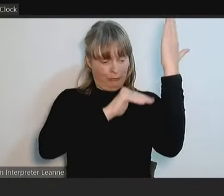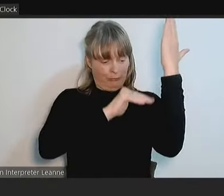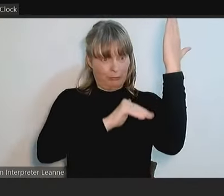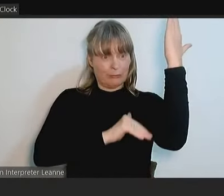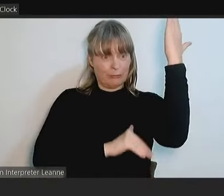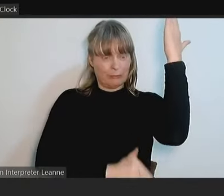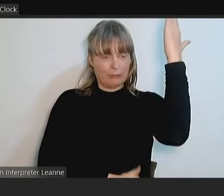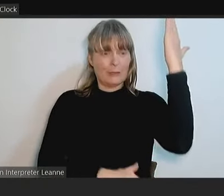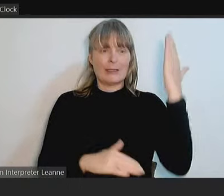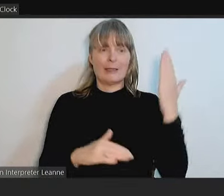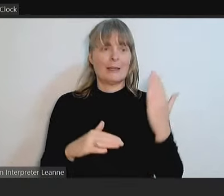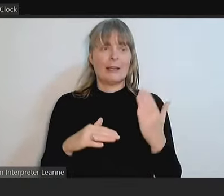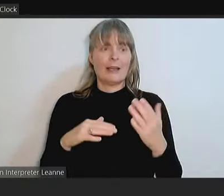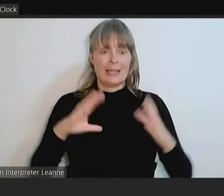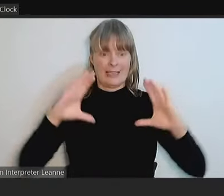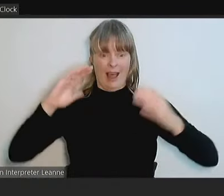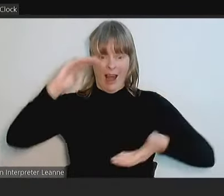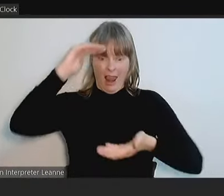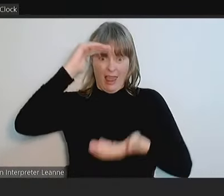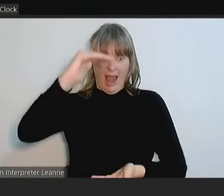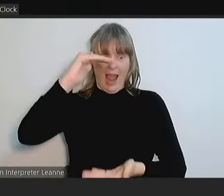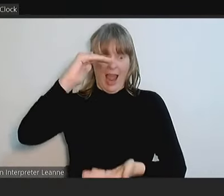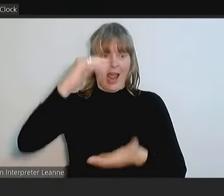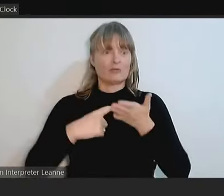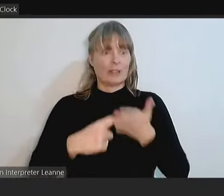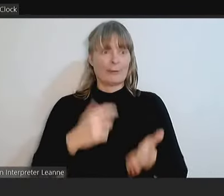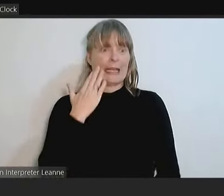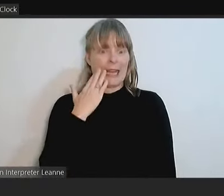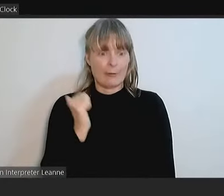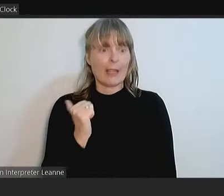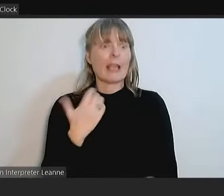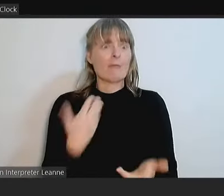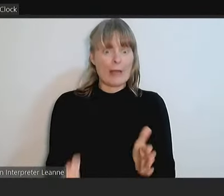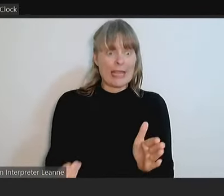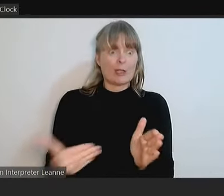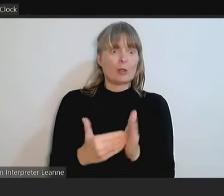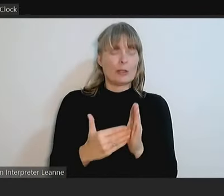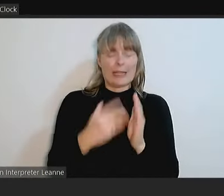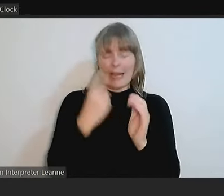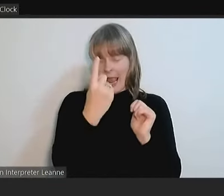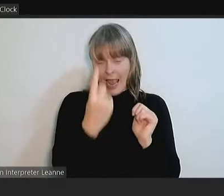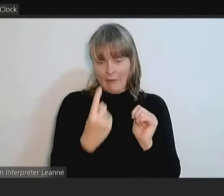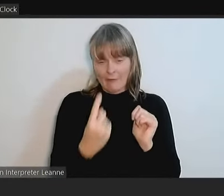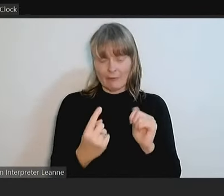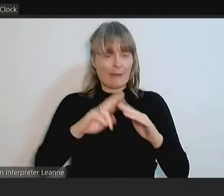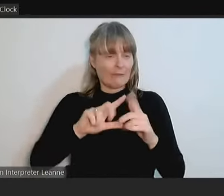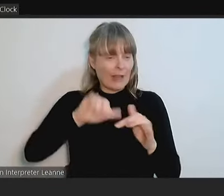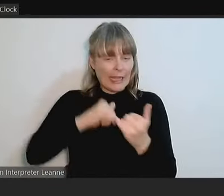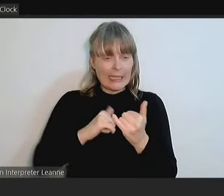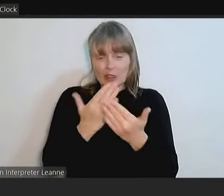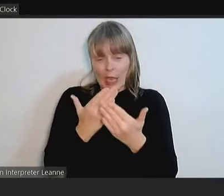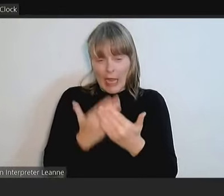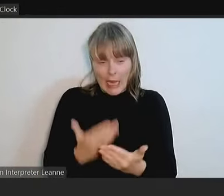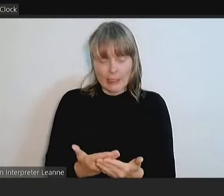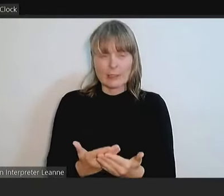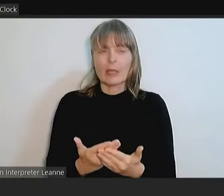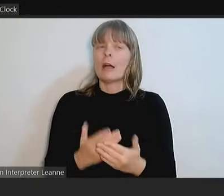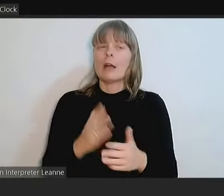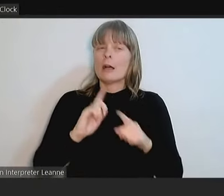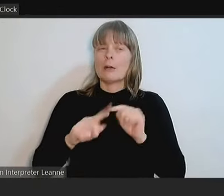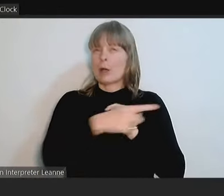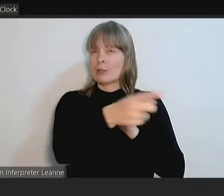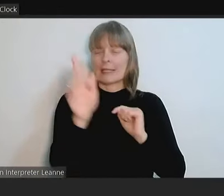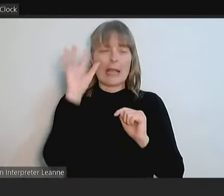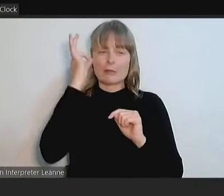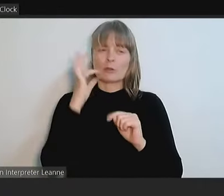particularly large recommendation to include each of those fees and charges would not be practical and is not common amongst Councils. What I would say is that they are included in